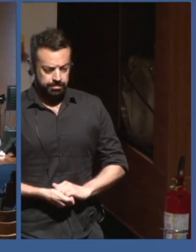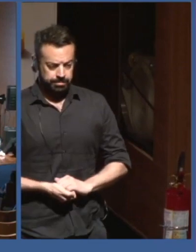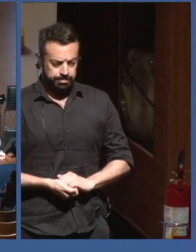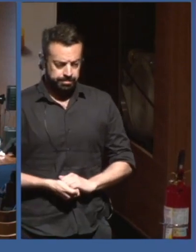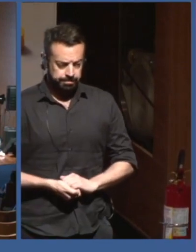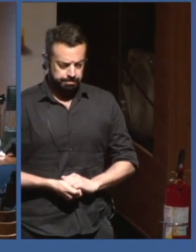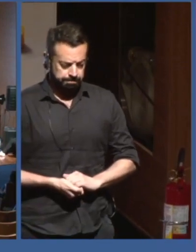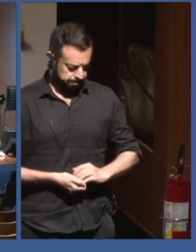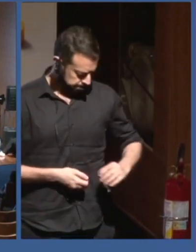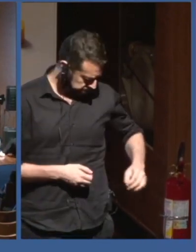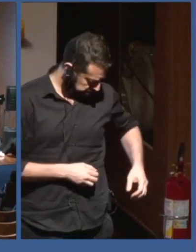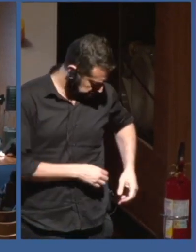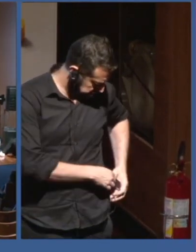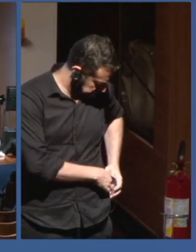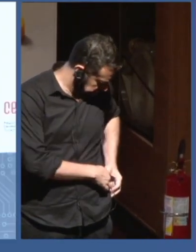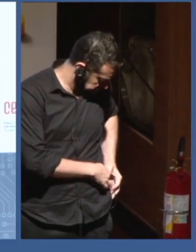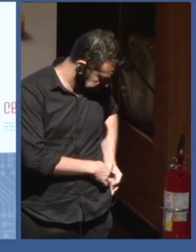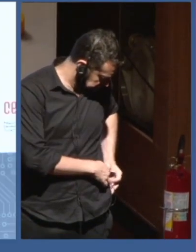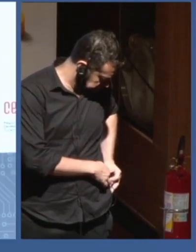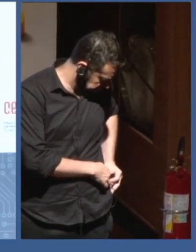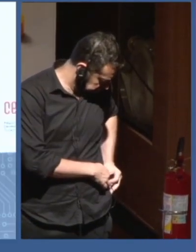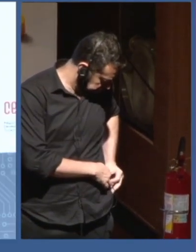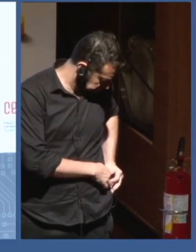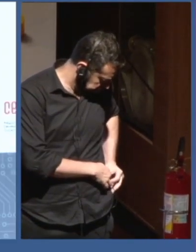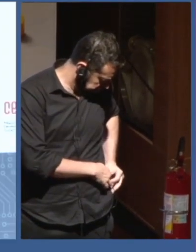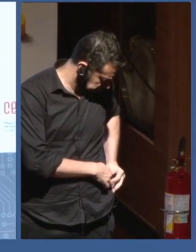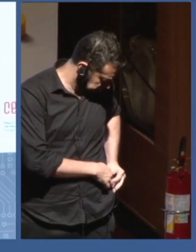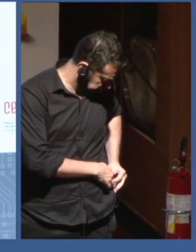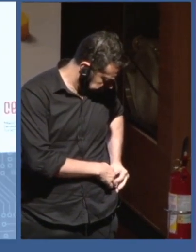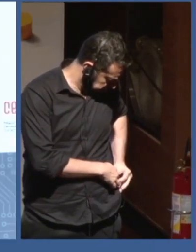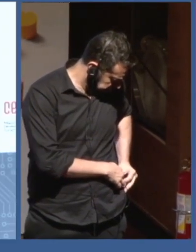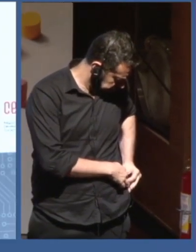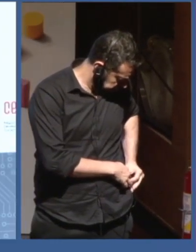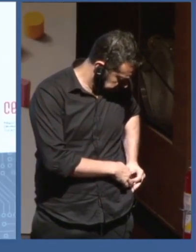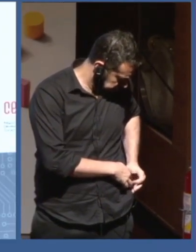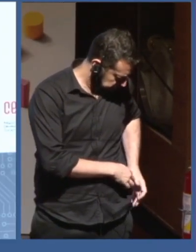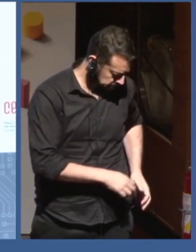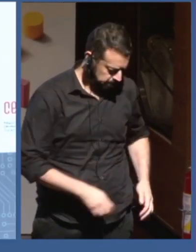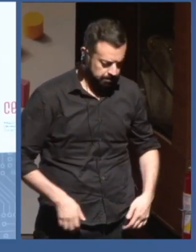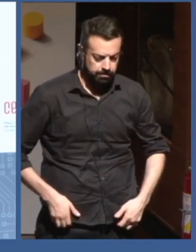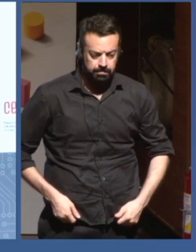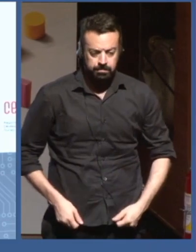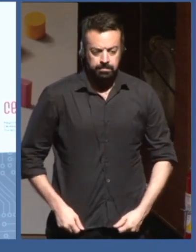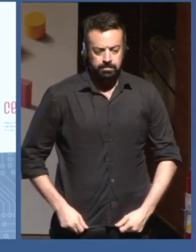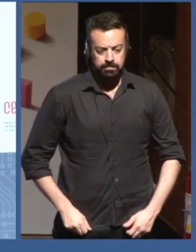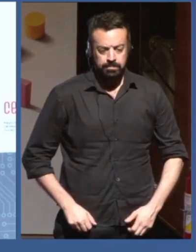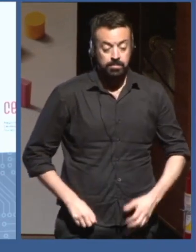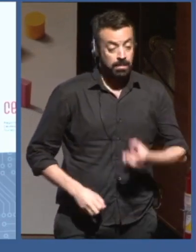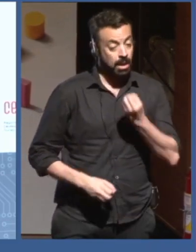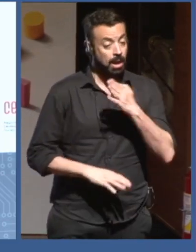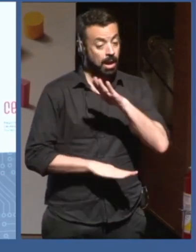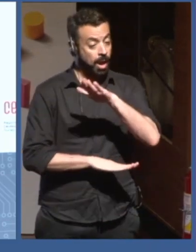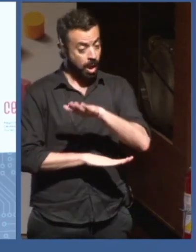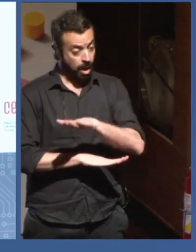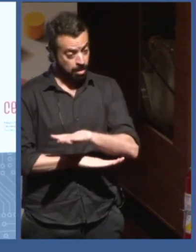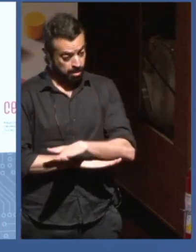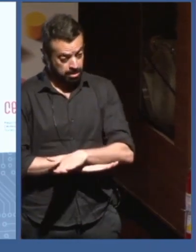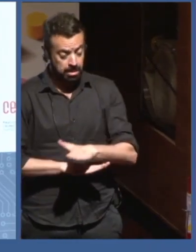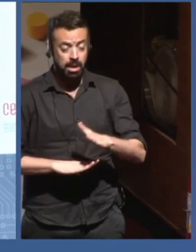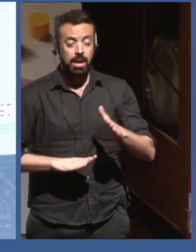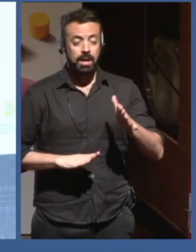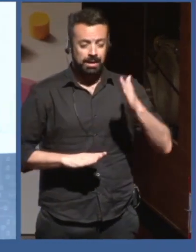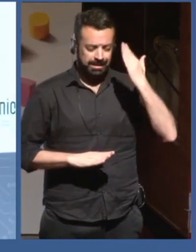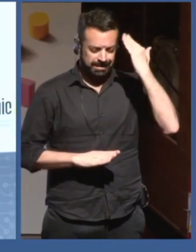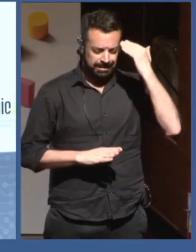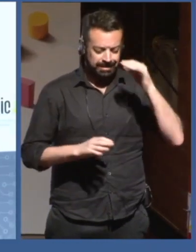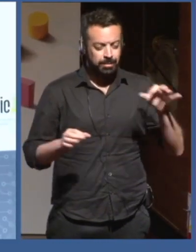All right. So is it on? Okay. So, well, so good evening. I know it's late. It's been two long